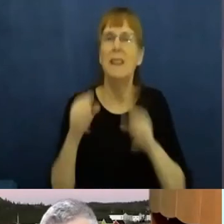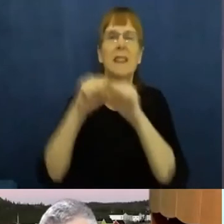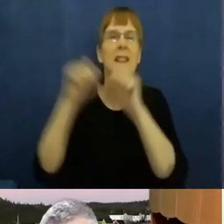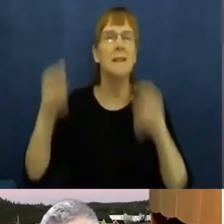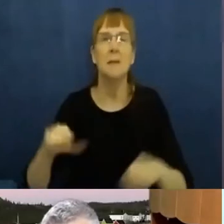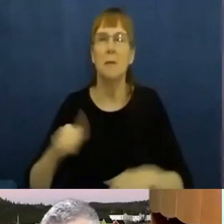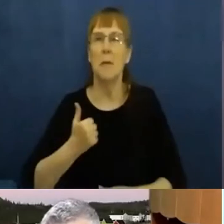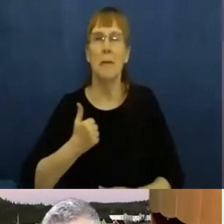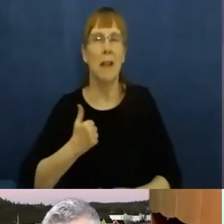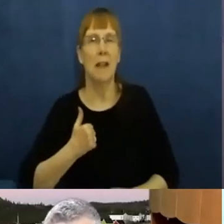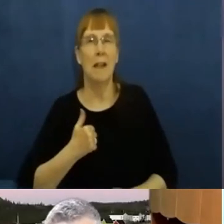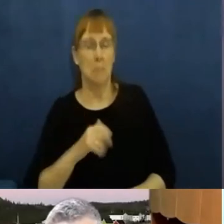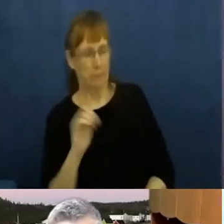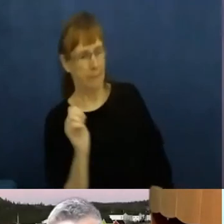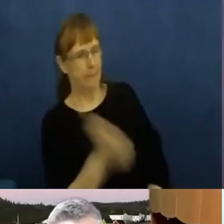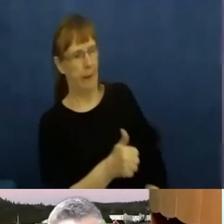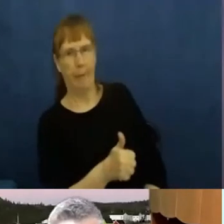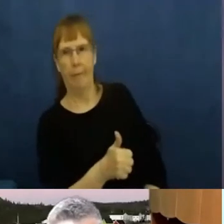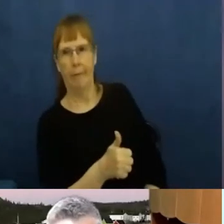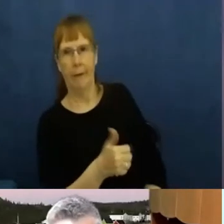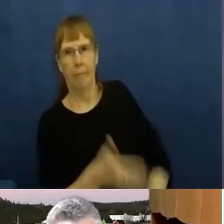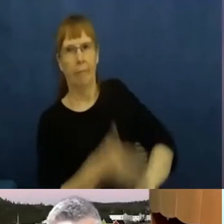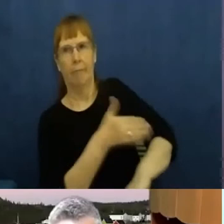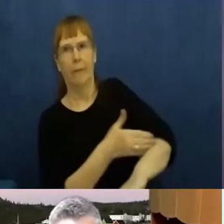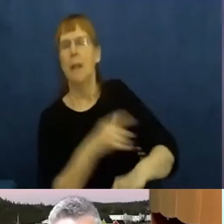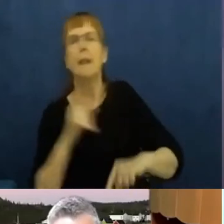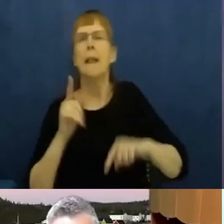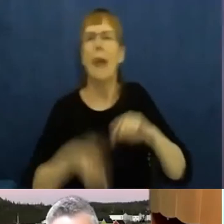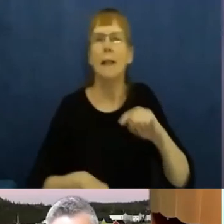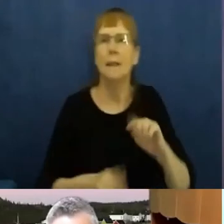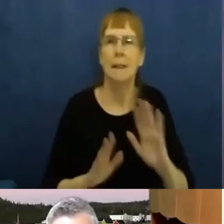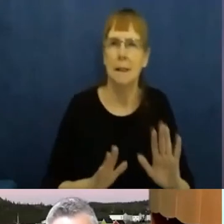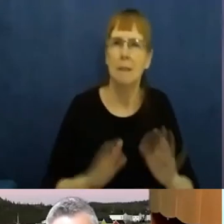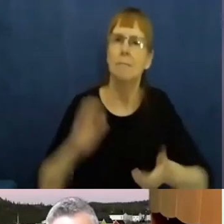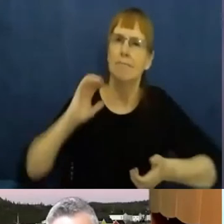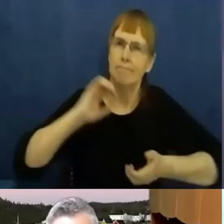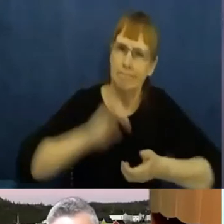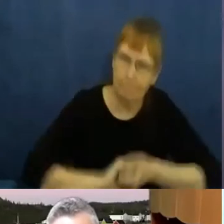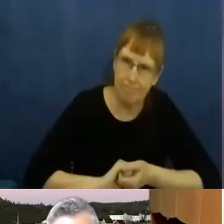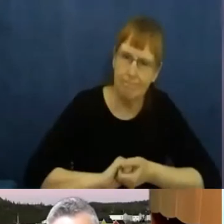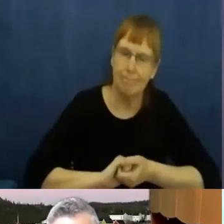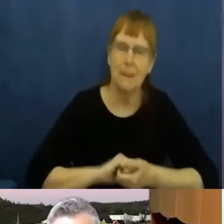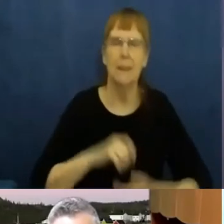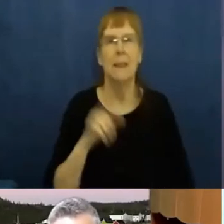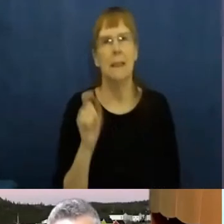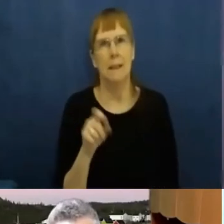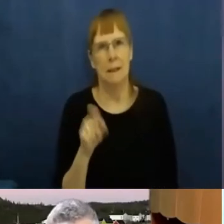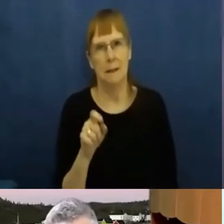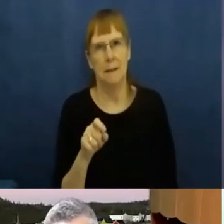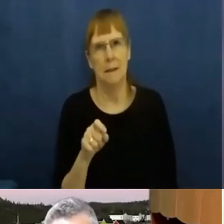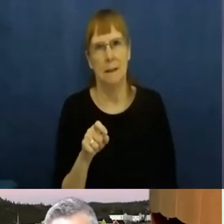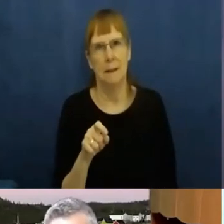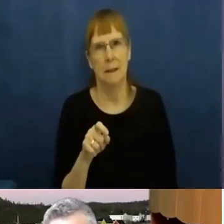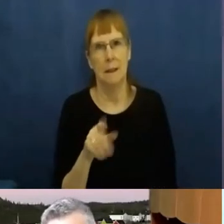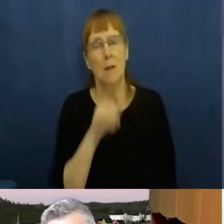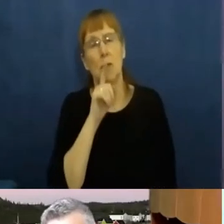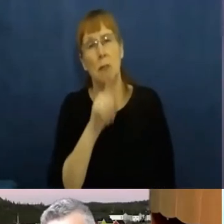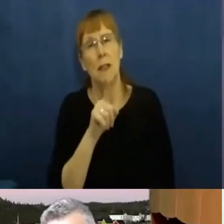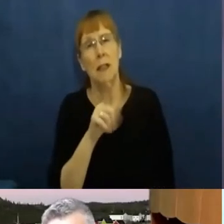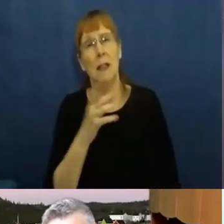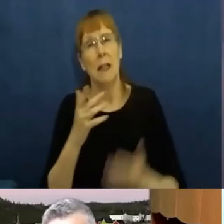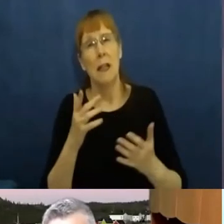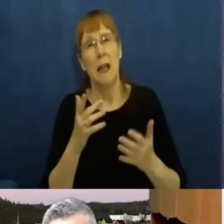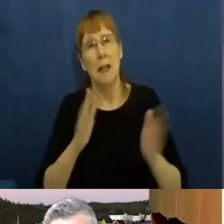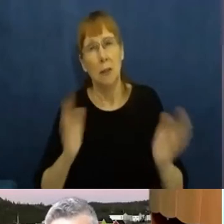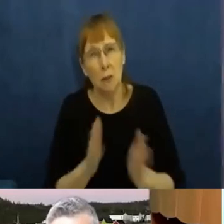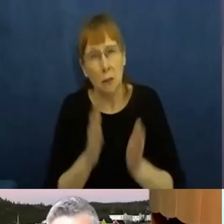Uh, but I certainly encourage people to, uh, understand that policies can't